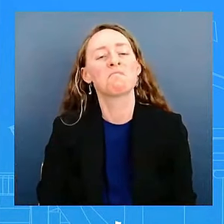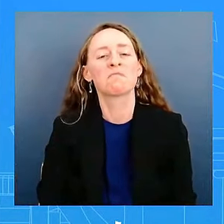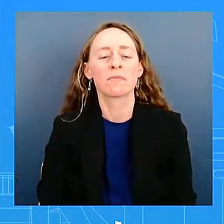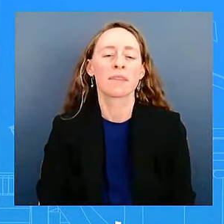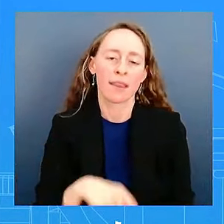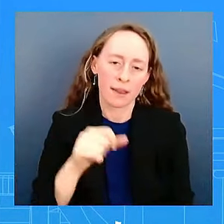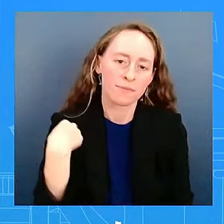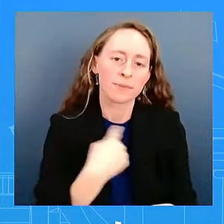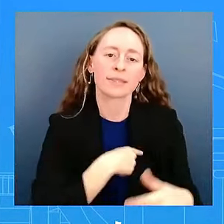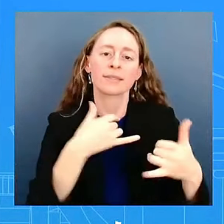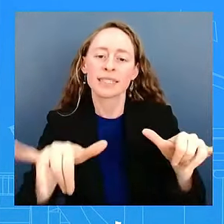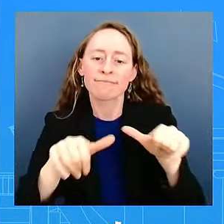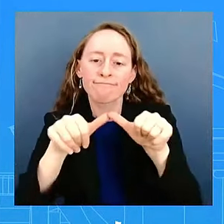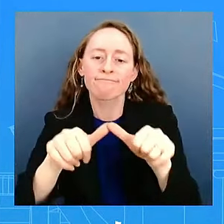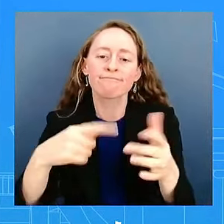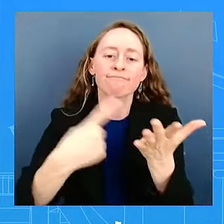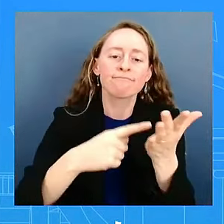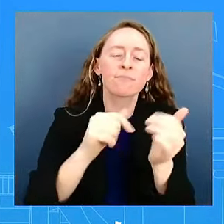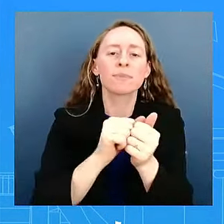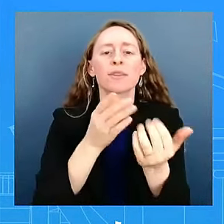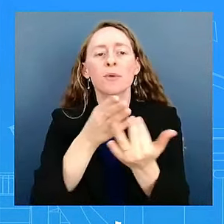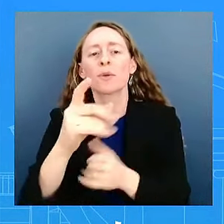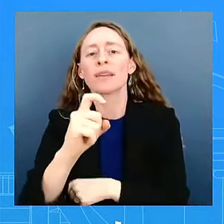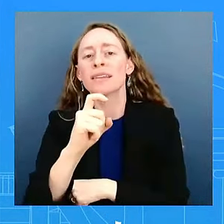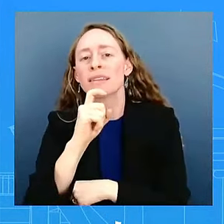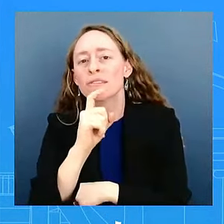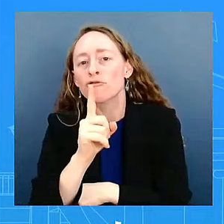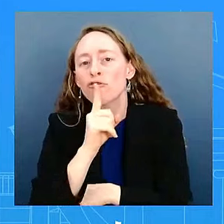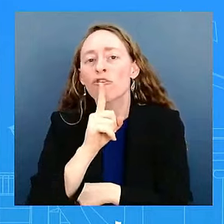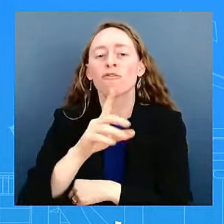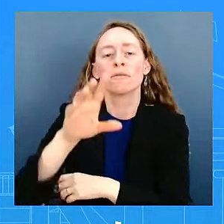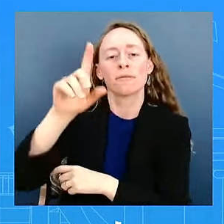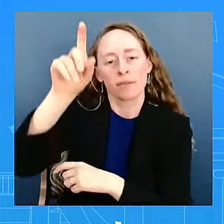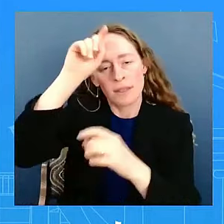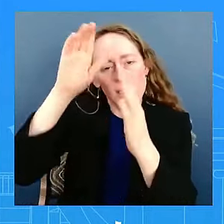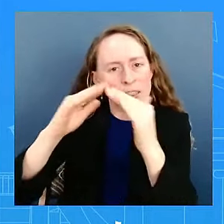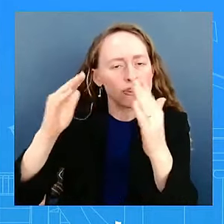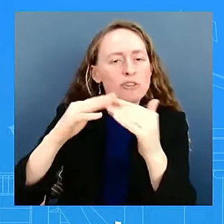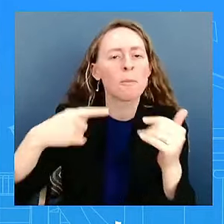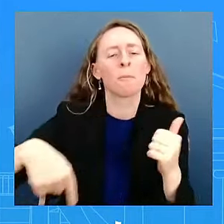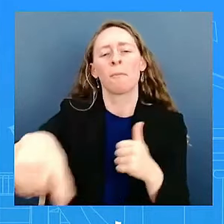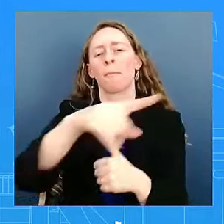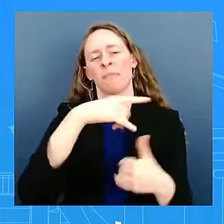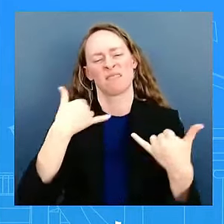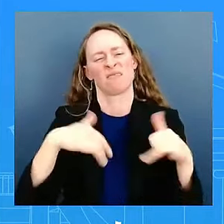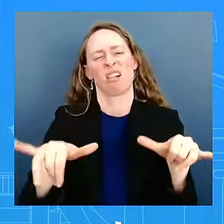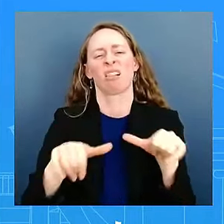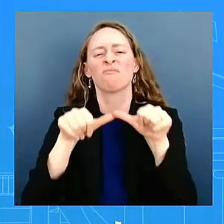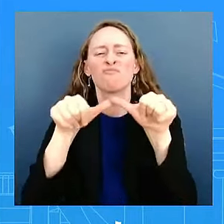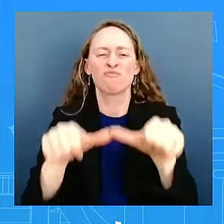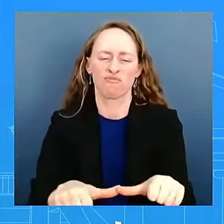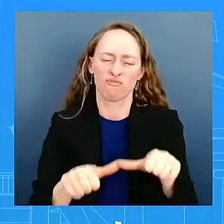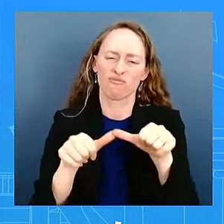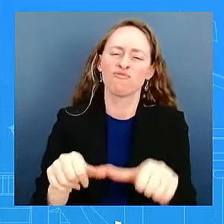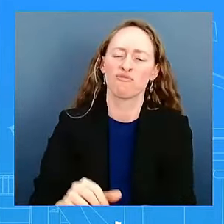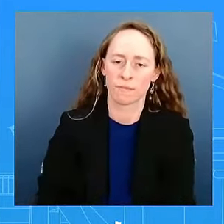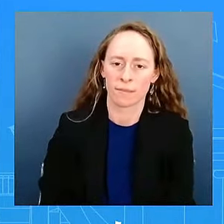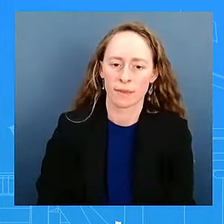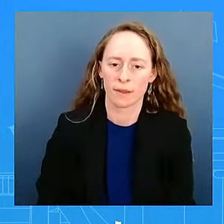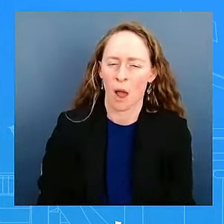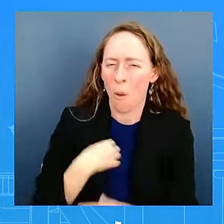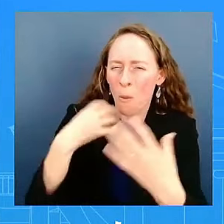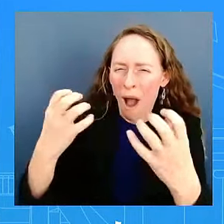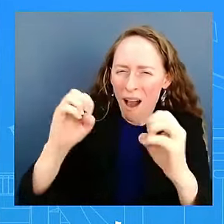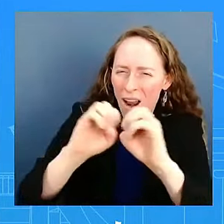communications are ongoing. Just to be clear about that, has the U.S. reached out or had contact either directly or